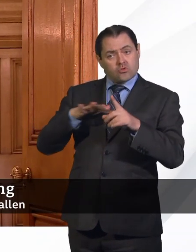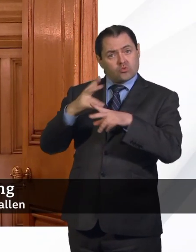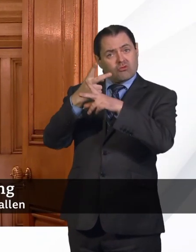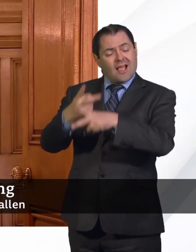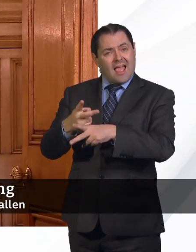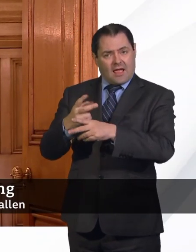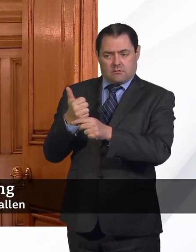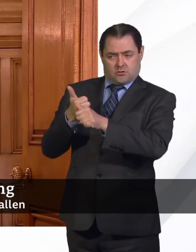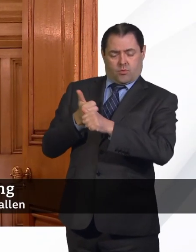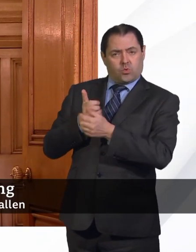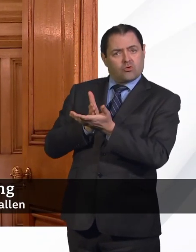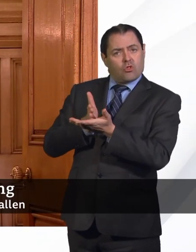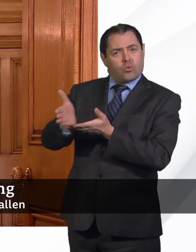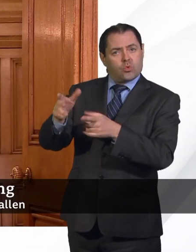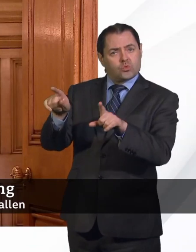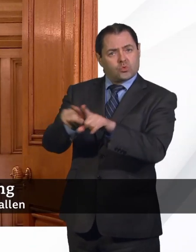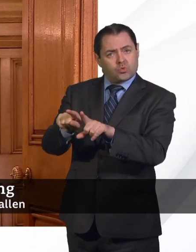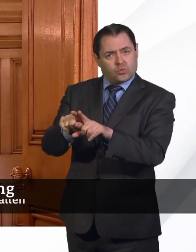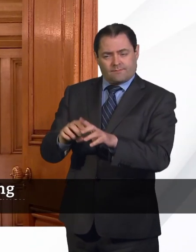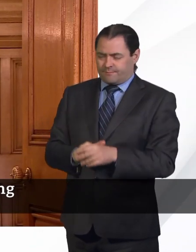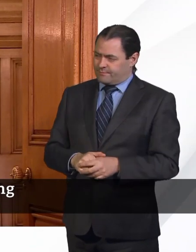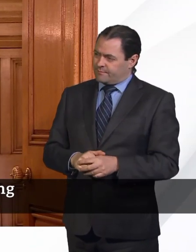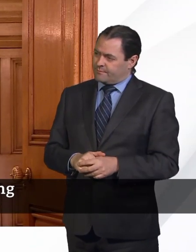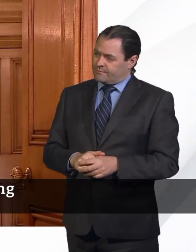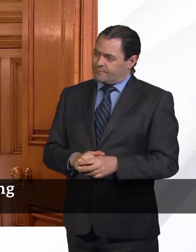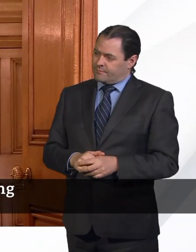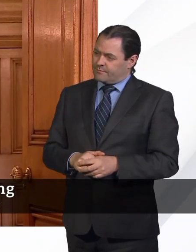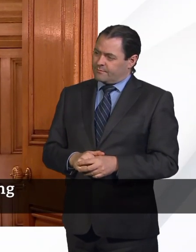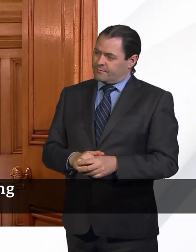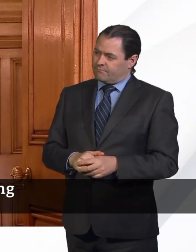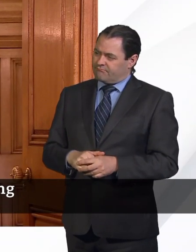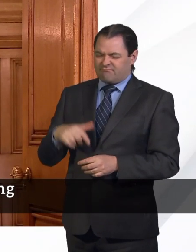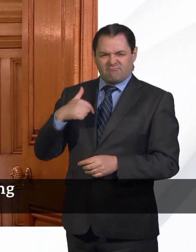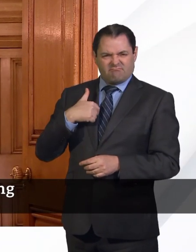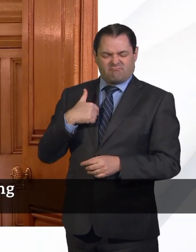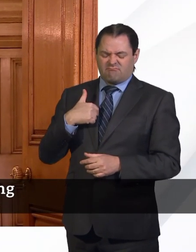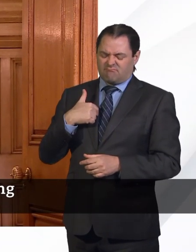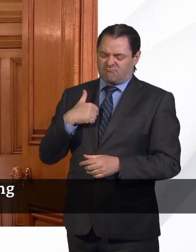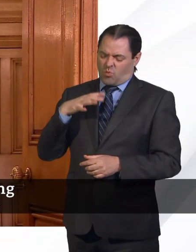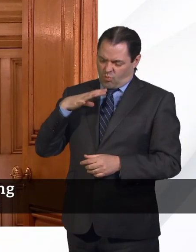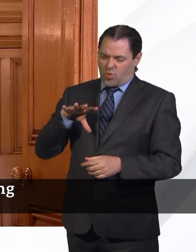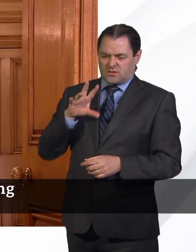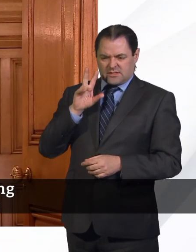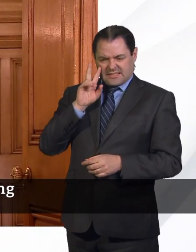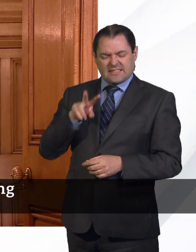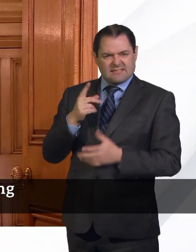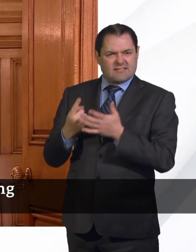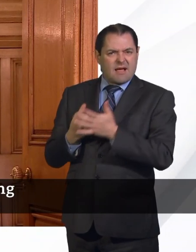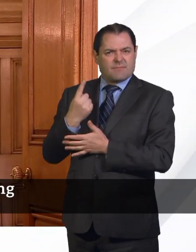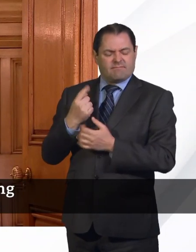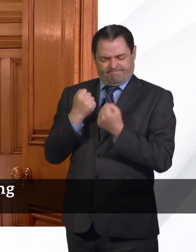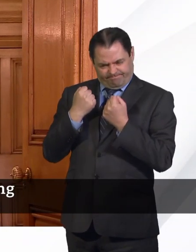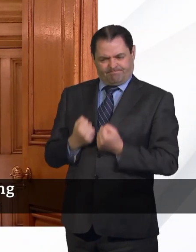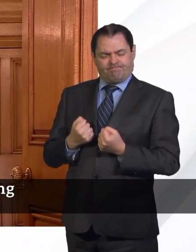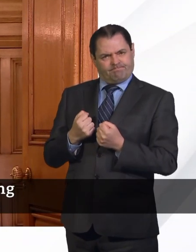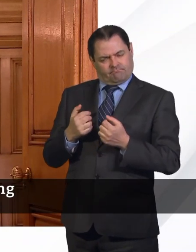support that they need. So I am very keen to, I'm determined to